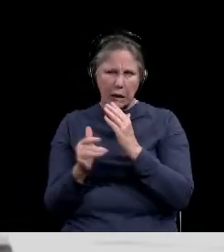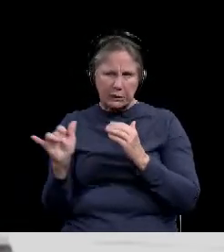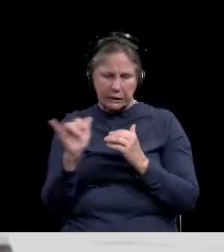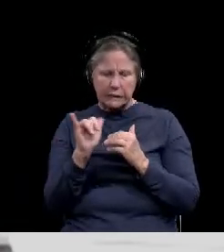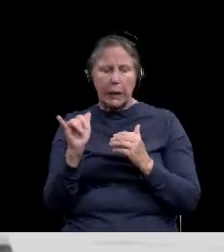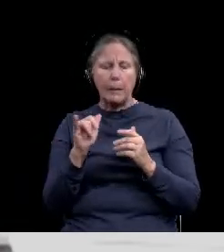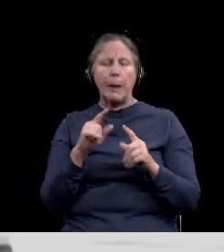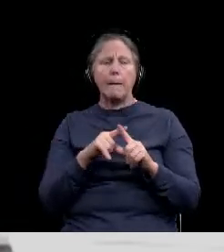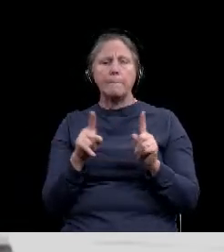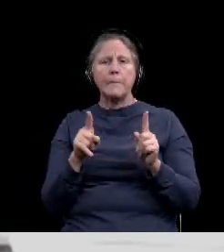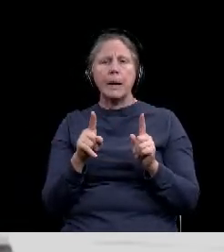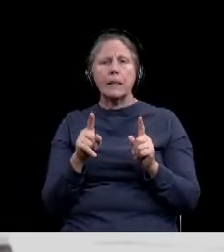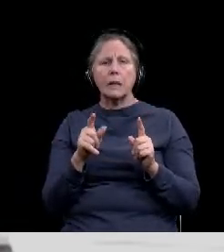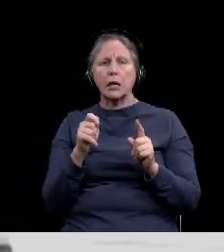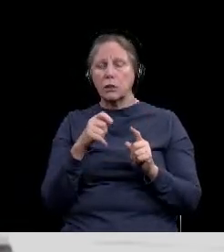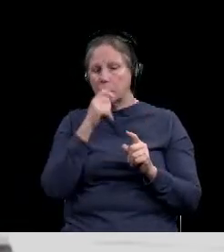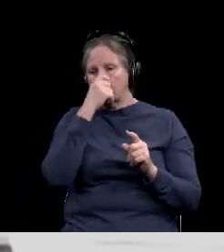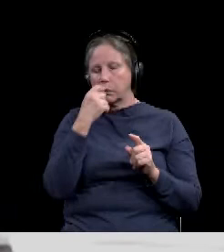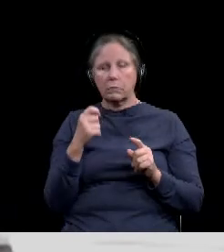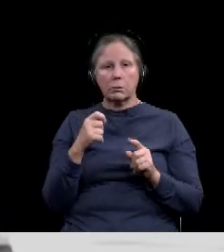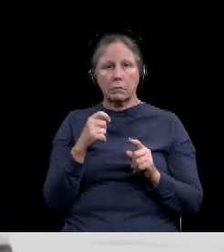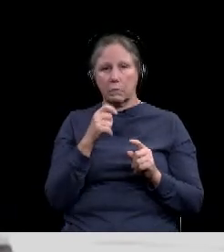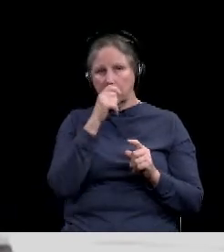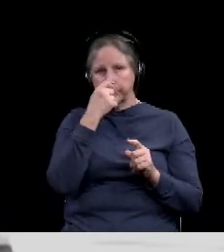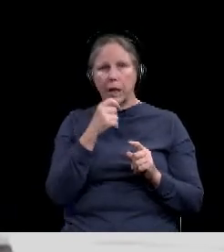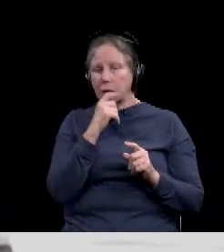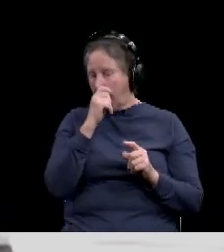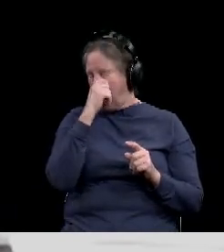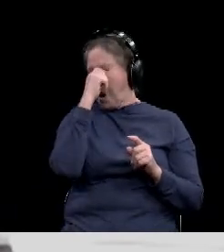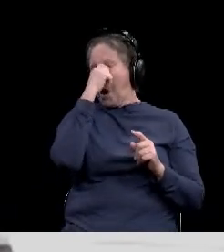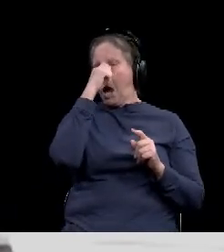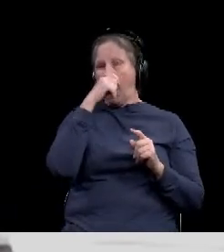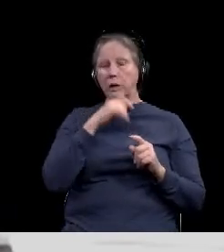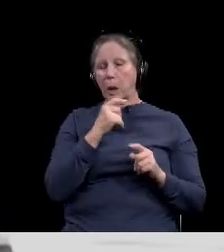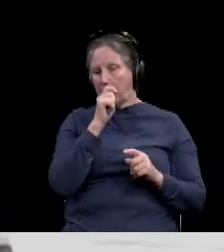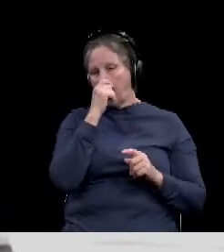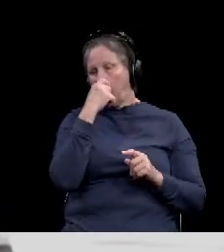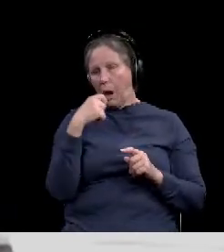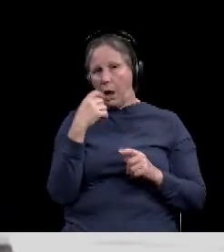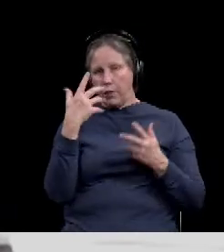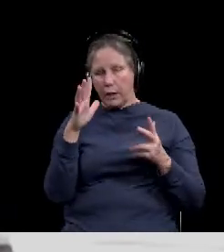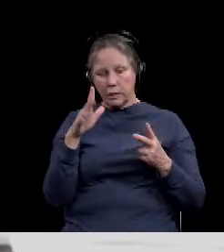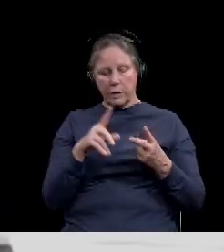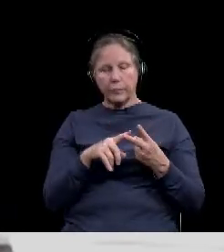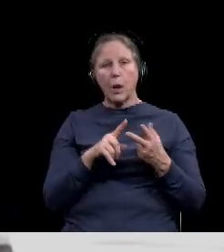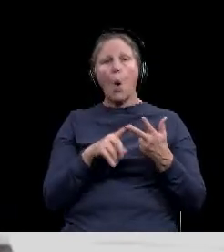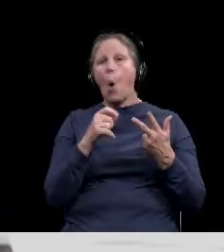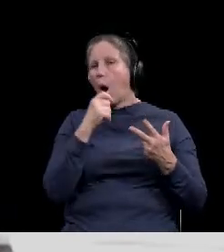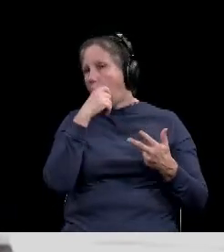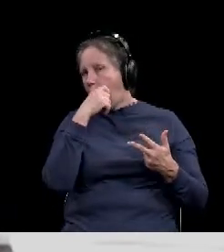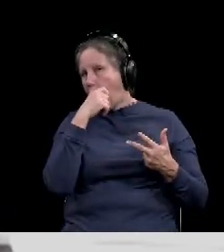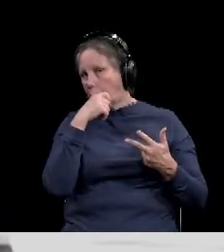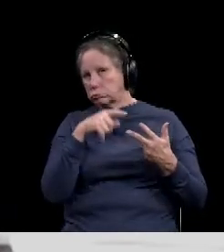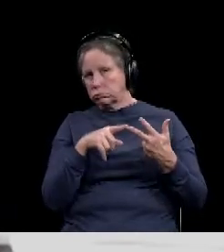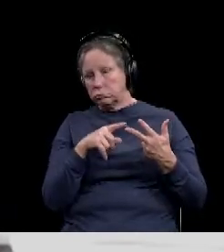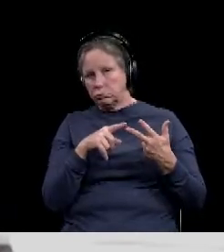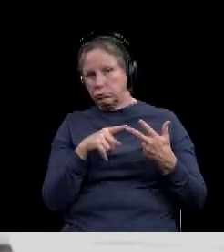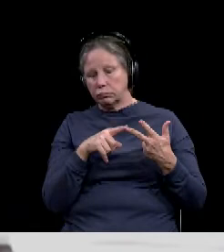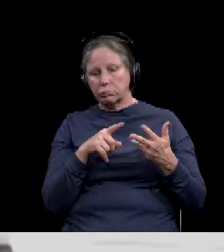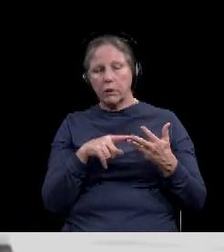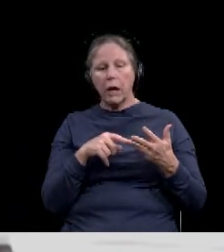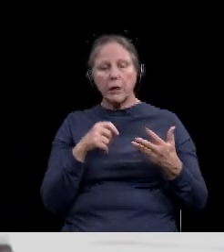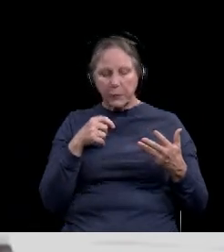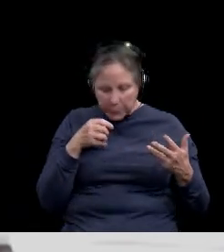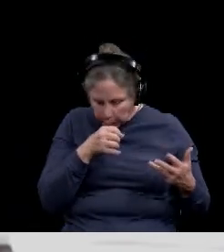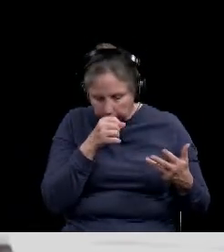um, but can be just a nasal swab. So not quite so far back in the nasal passage and oral swab, um, and a saliva